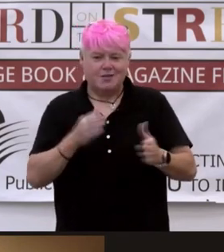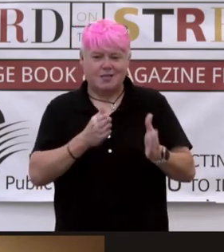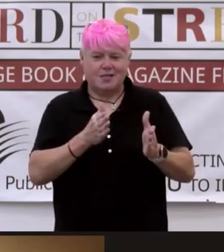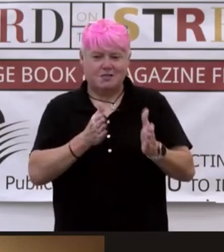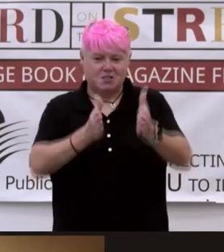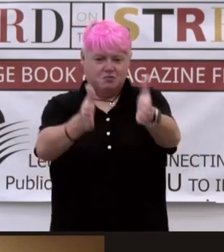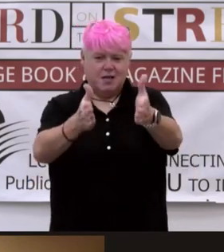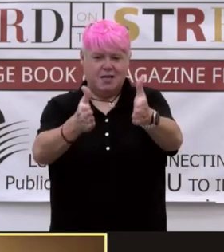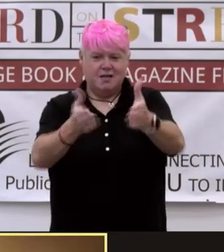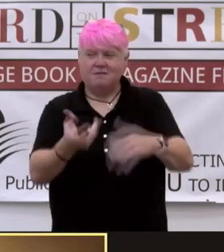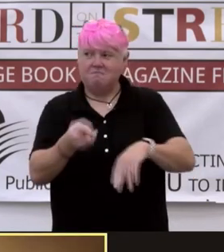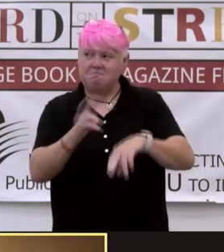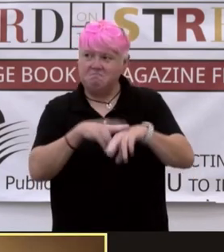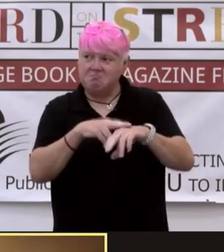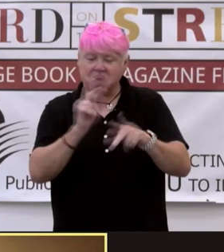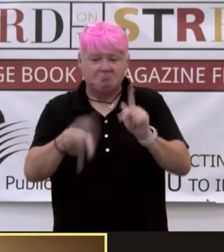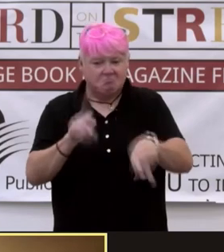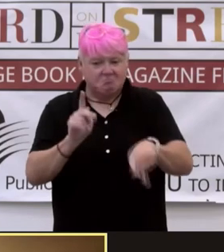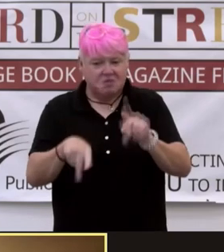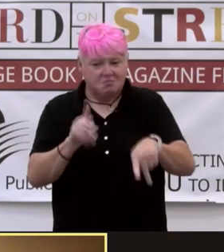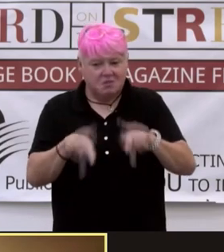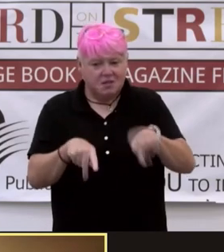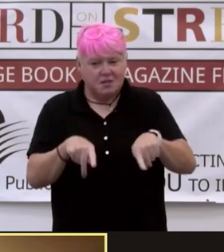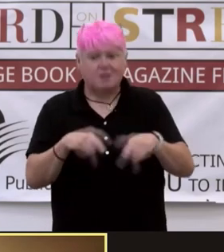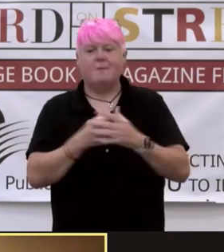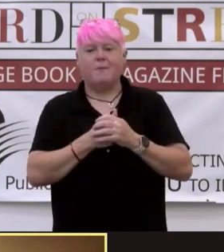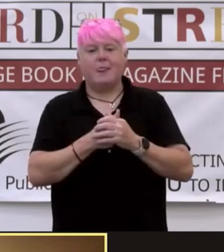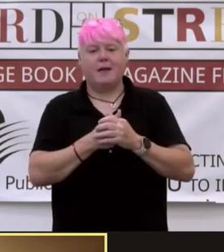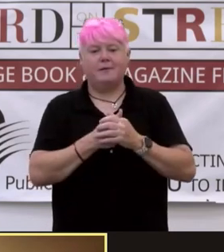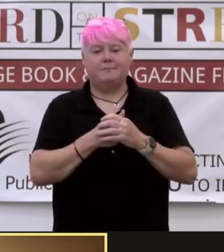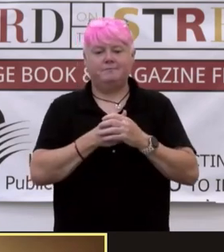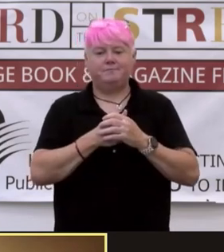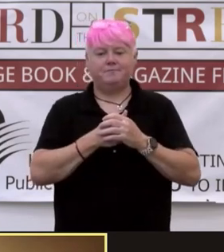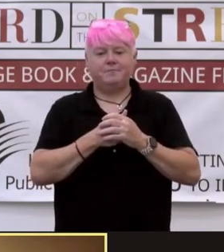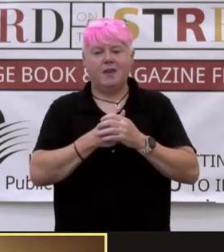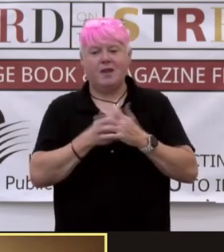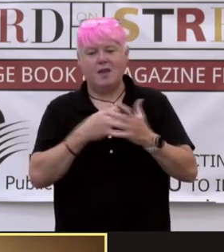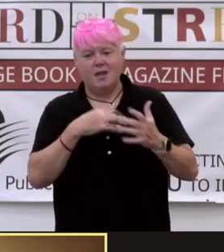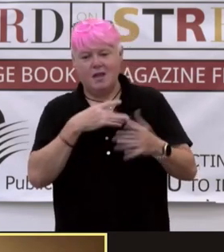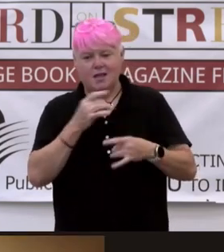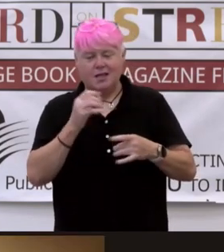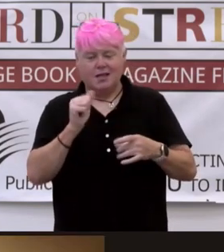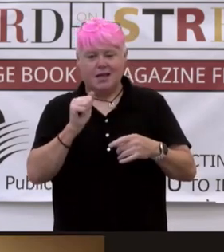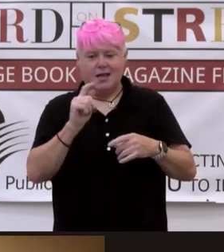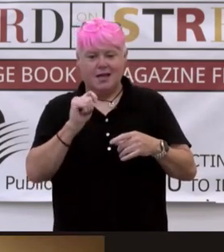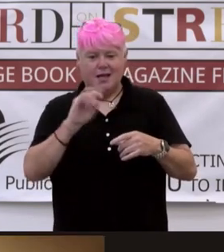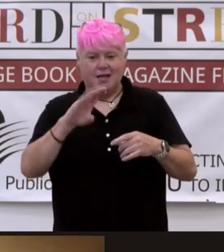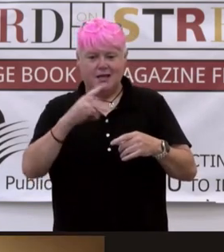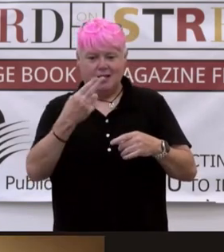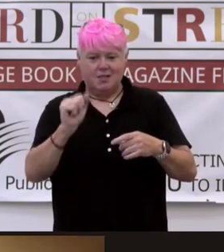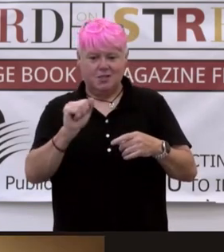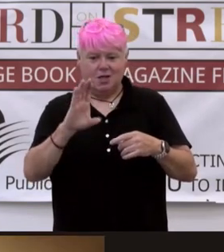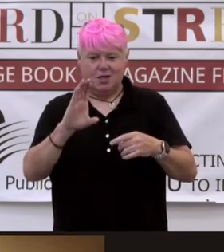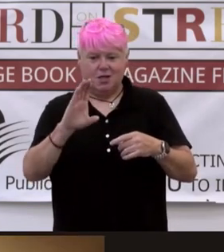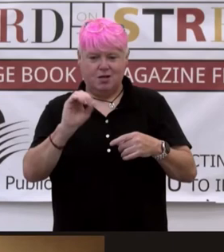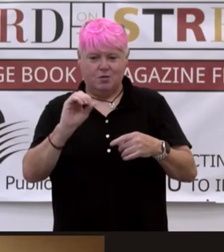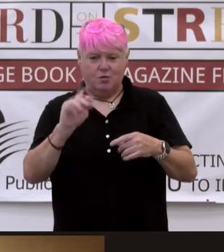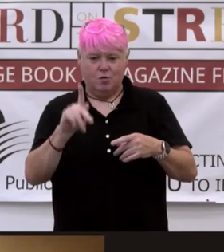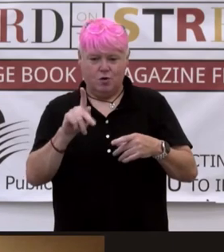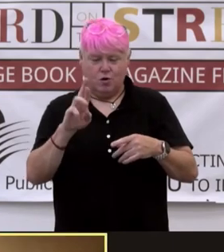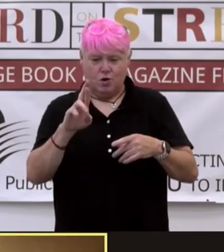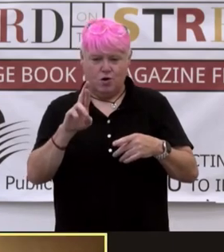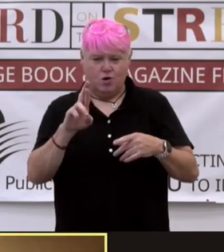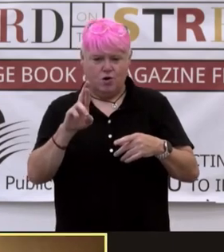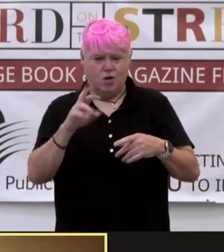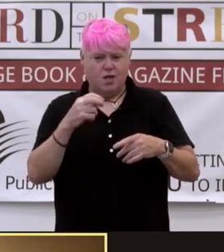well. Yes, I mean, they're the spies, and I really like Achille Kaur, because she's, she's so familiar